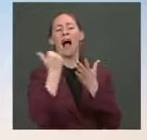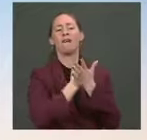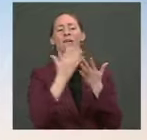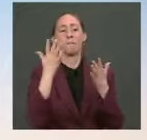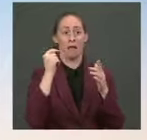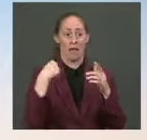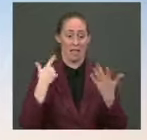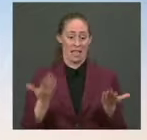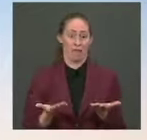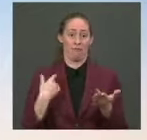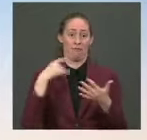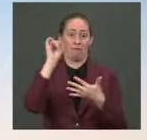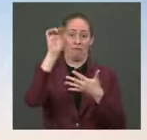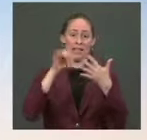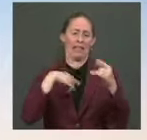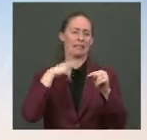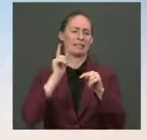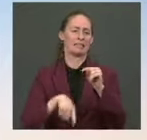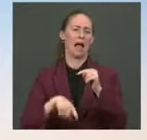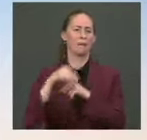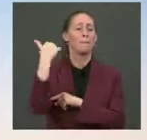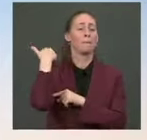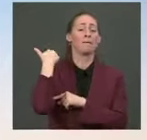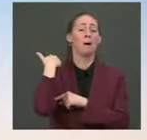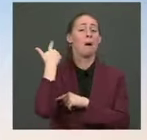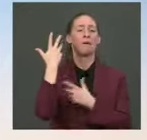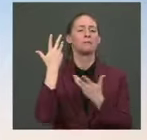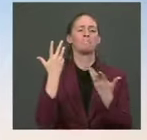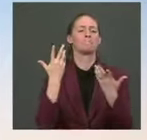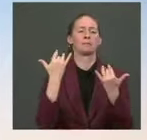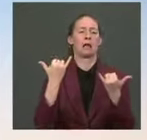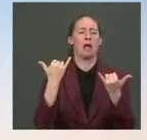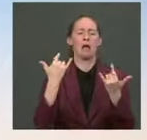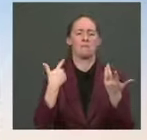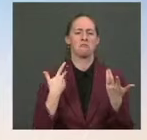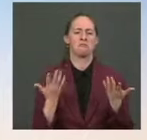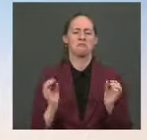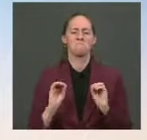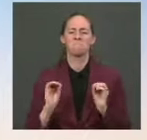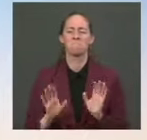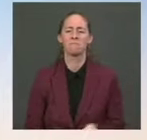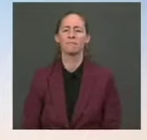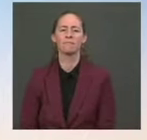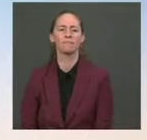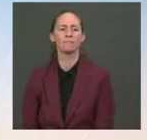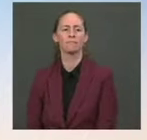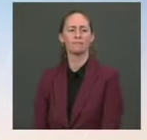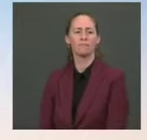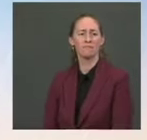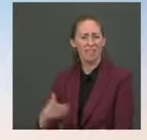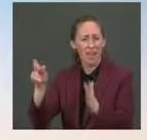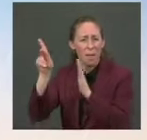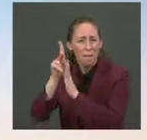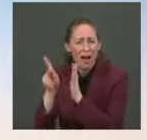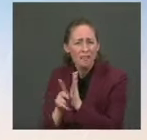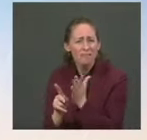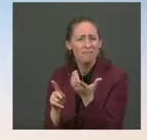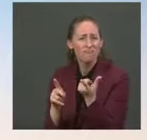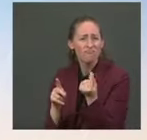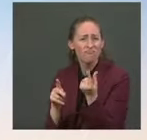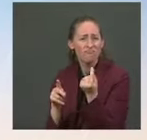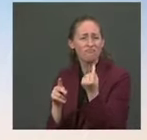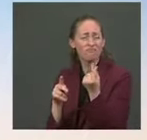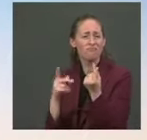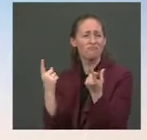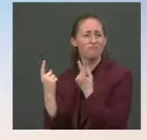here. I know we've done that in the past, but at this moment in the discussions, I'm not going to do that from here. of the policy, you can say he's not letting